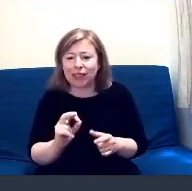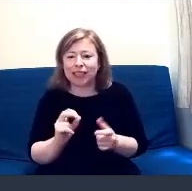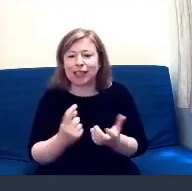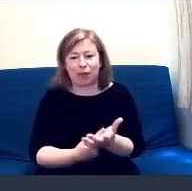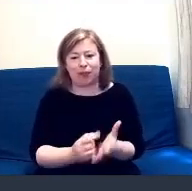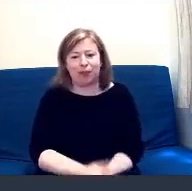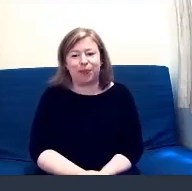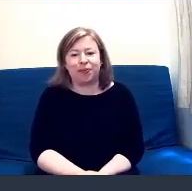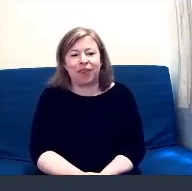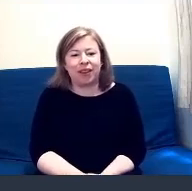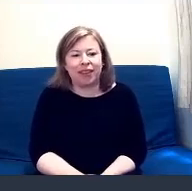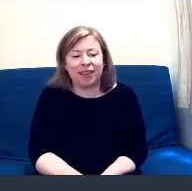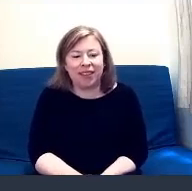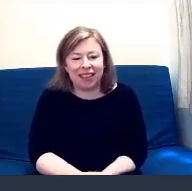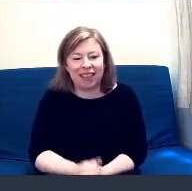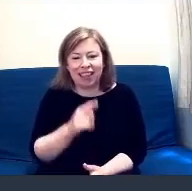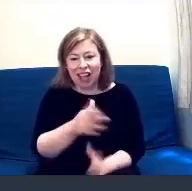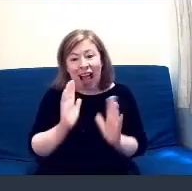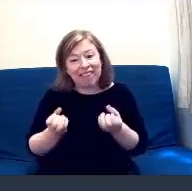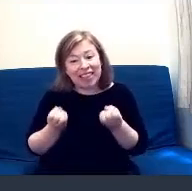Okay, providing that you're spending that in Fife.